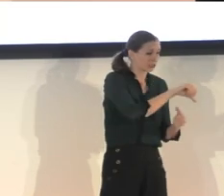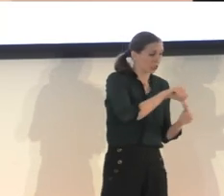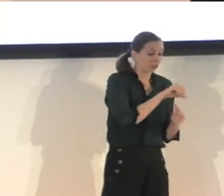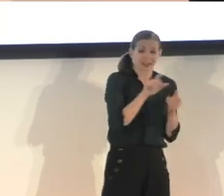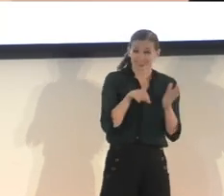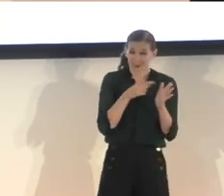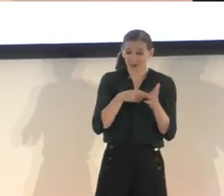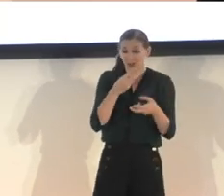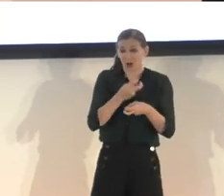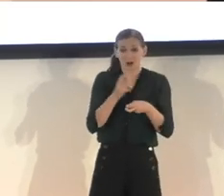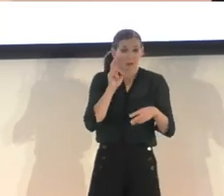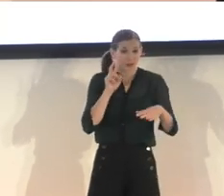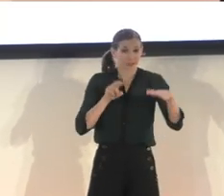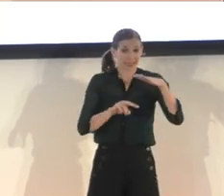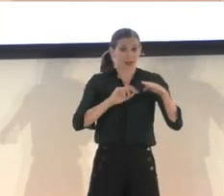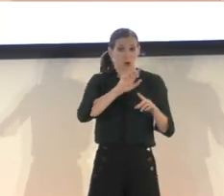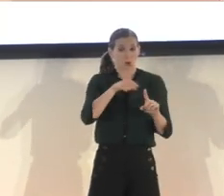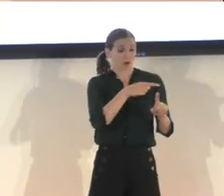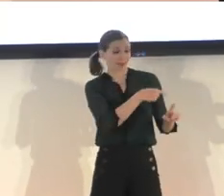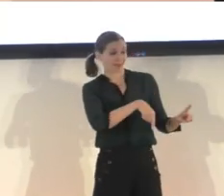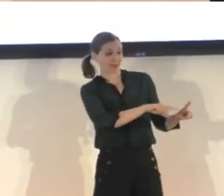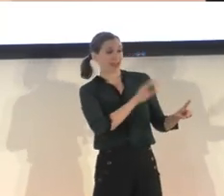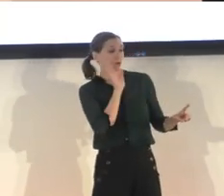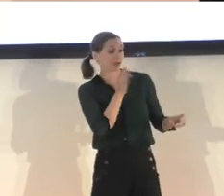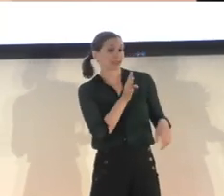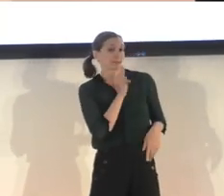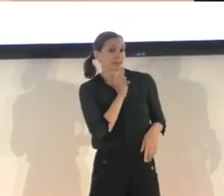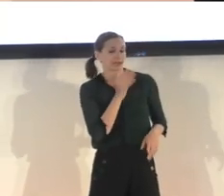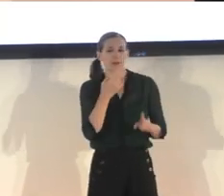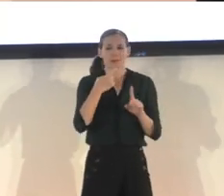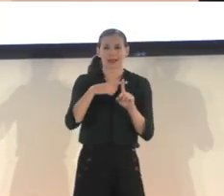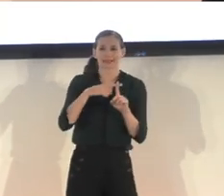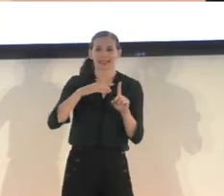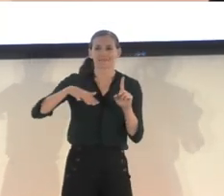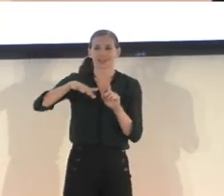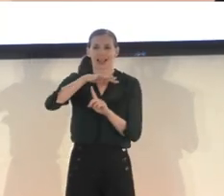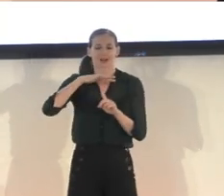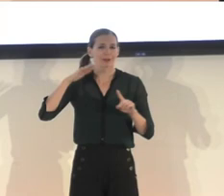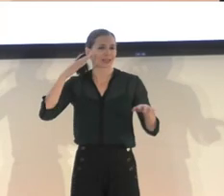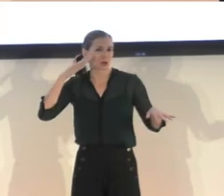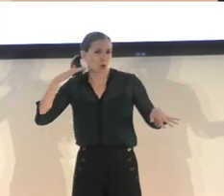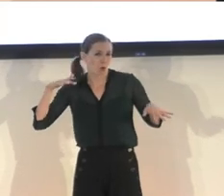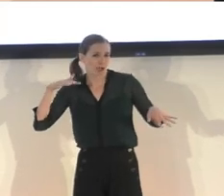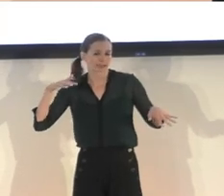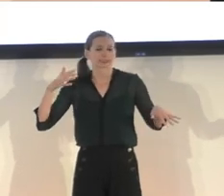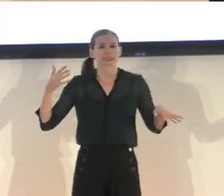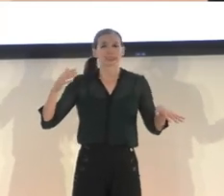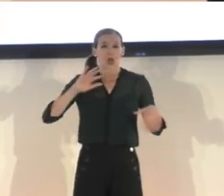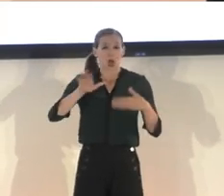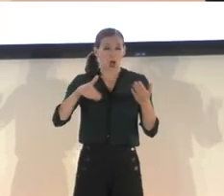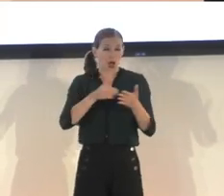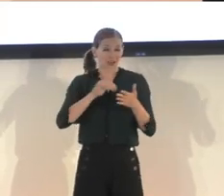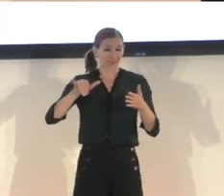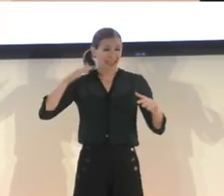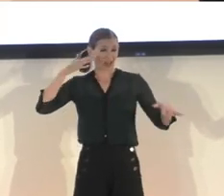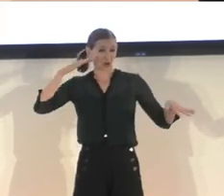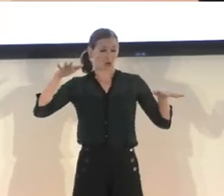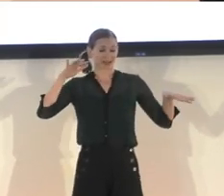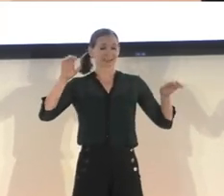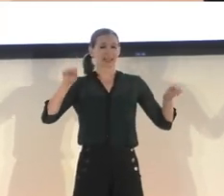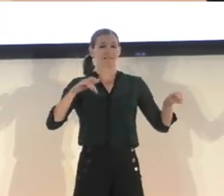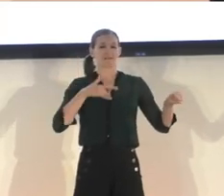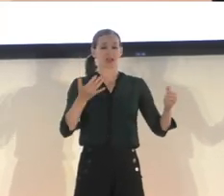And then additionally, there are sounds in the environment. And all of this going on at the same time, isn't the most comfortable.